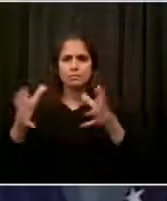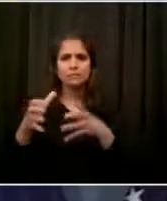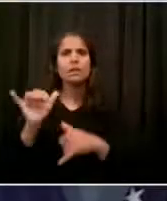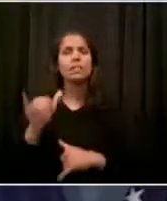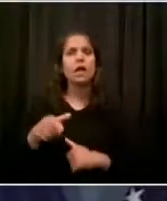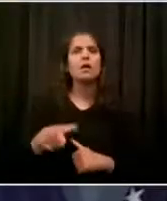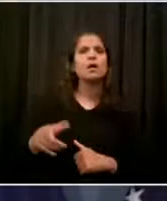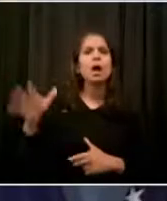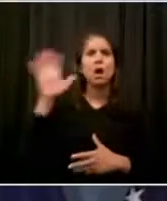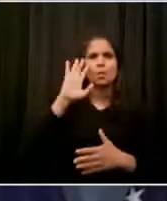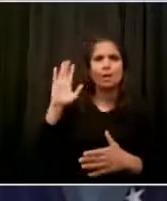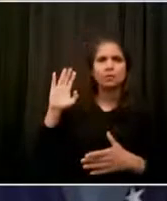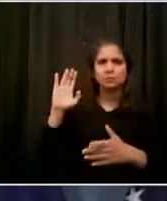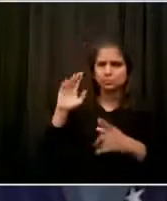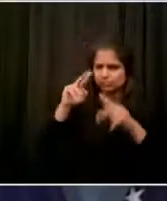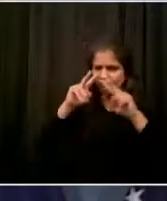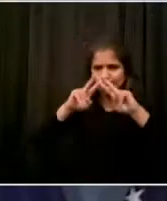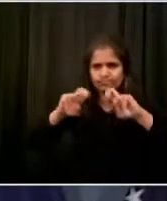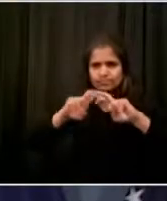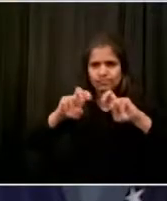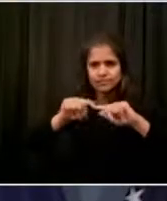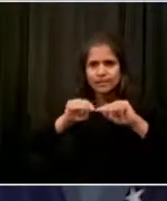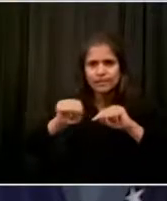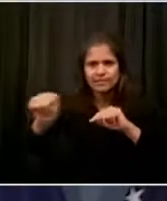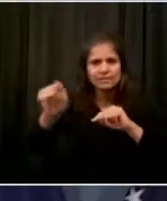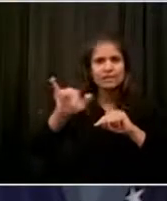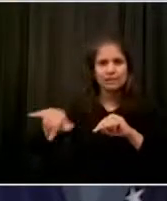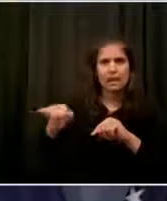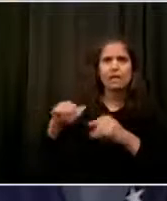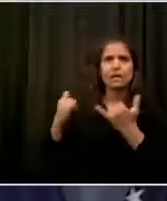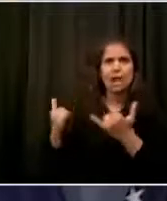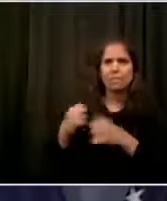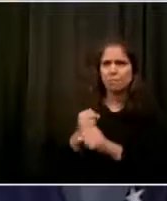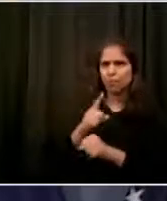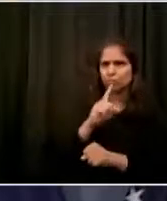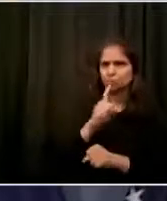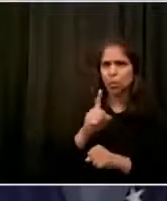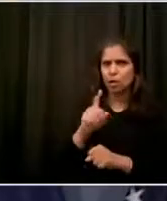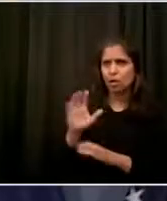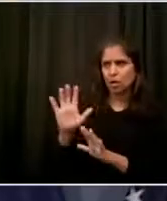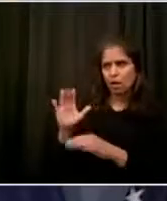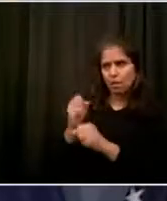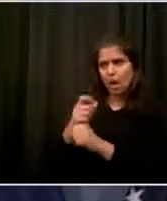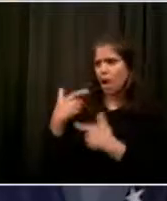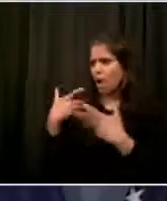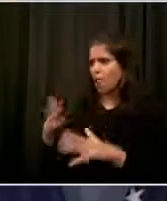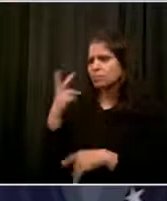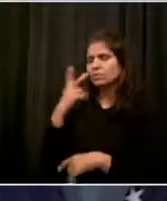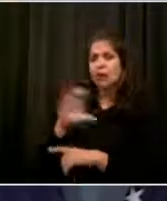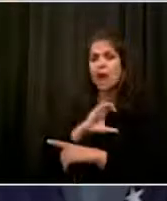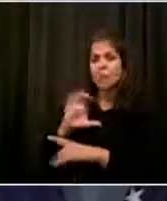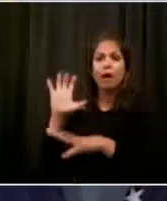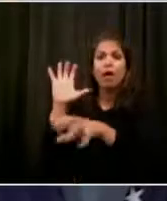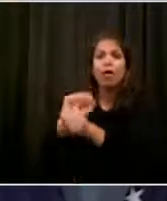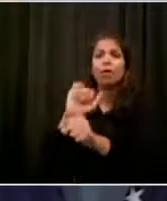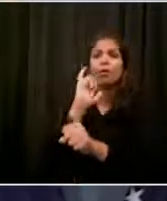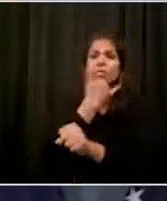be any accountability for any officer or supervisor. That needs to be part of that review and it needs to happen quickly.